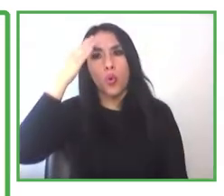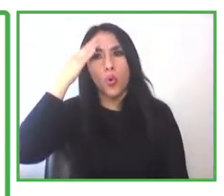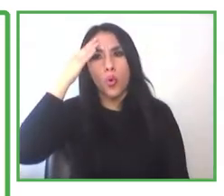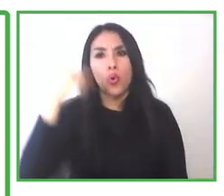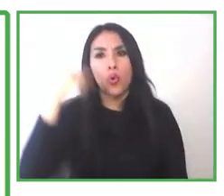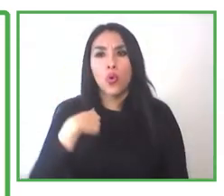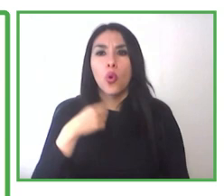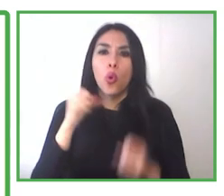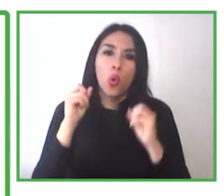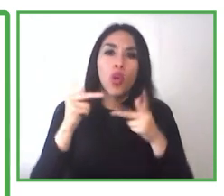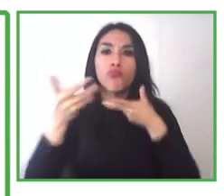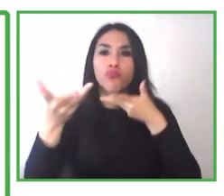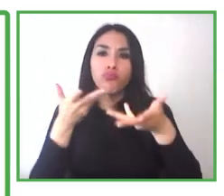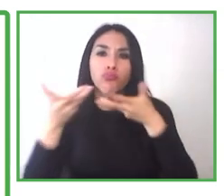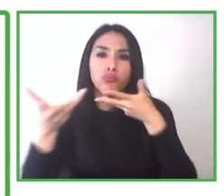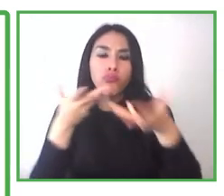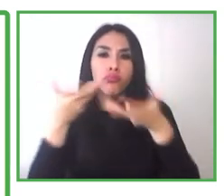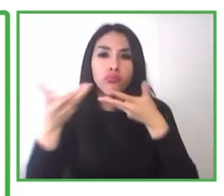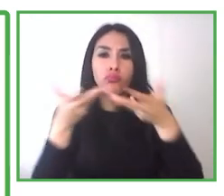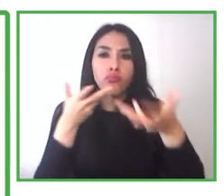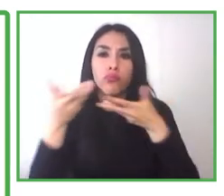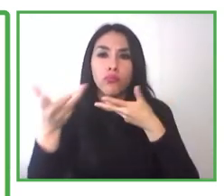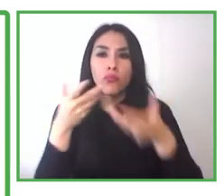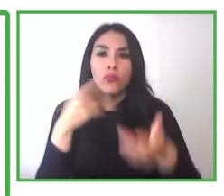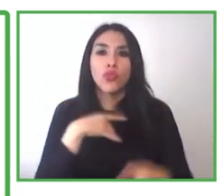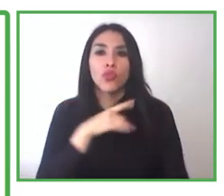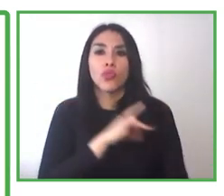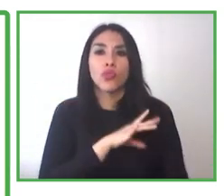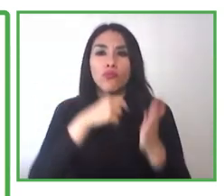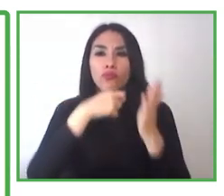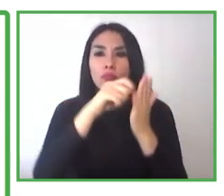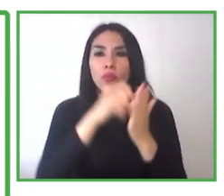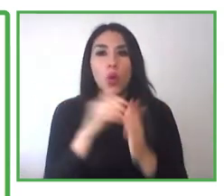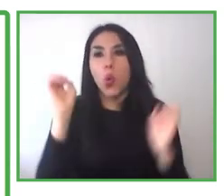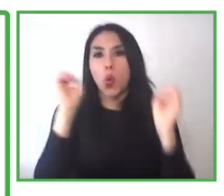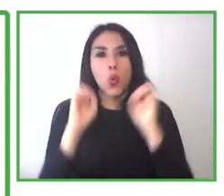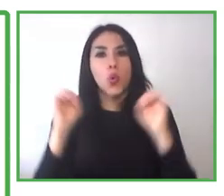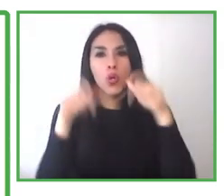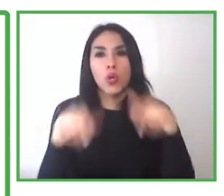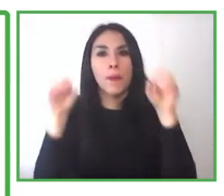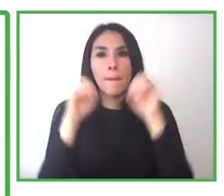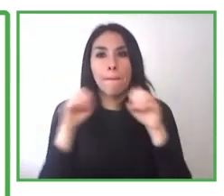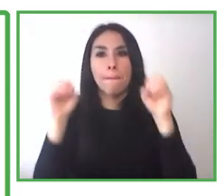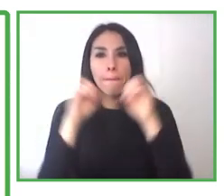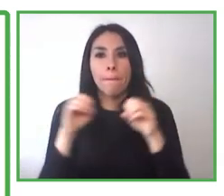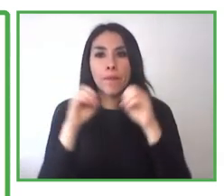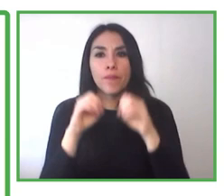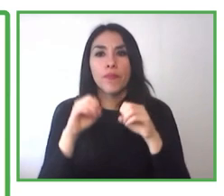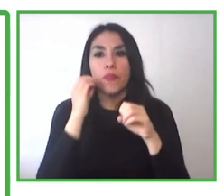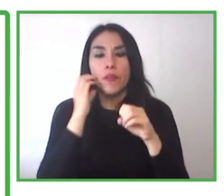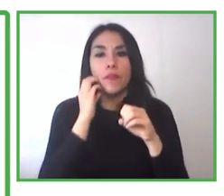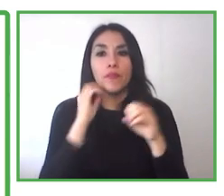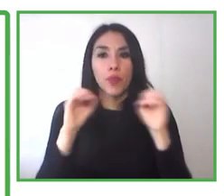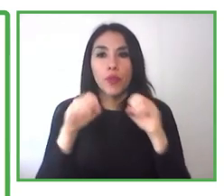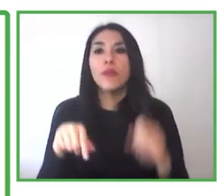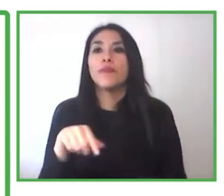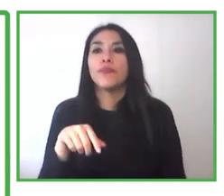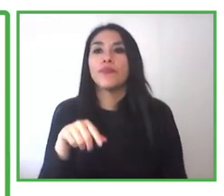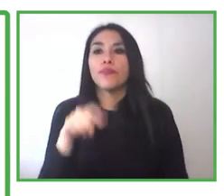any restrictions, does not generate any type of filters, as the person can only demonstrate